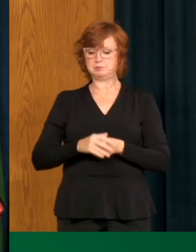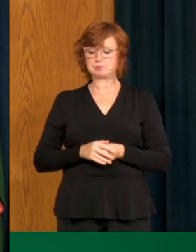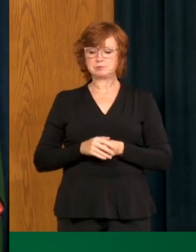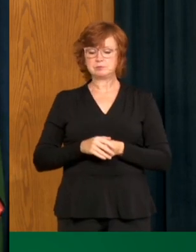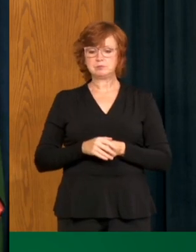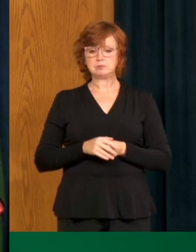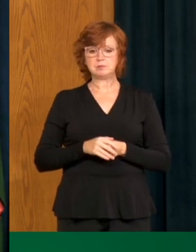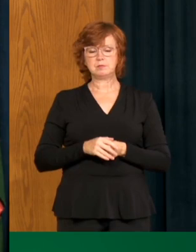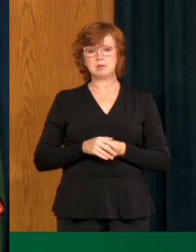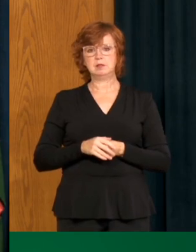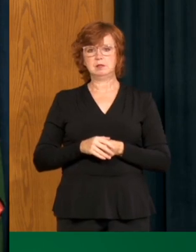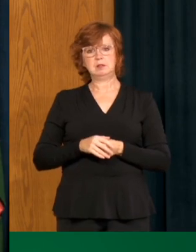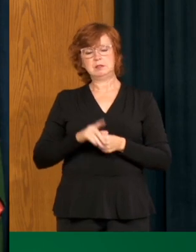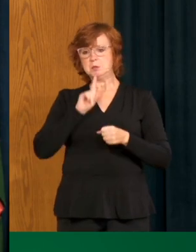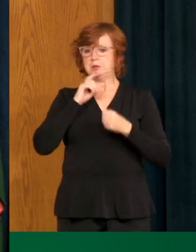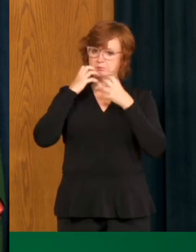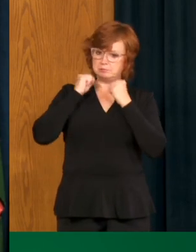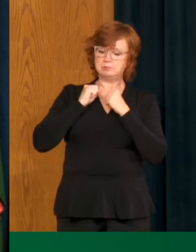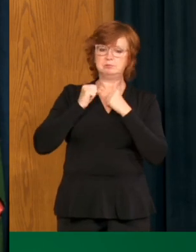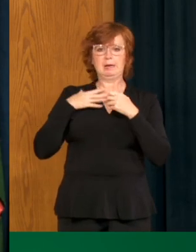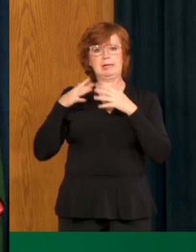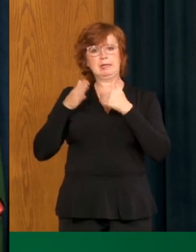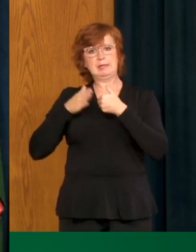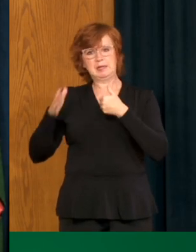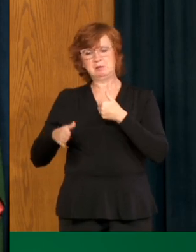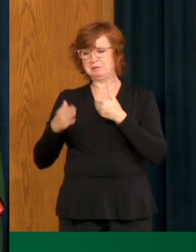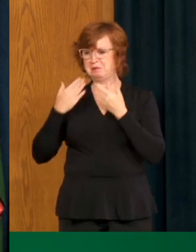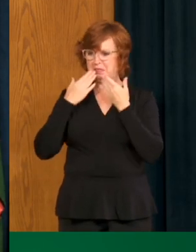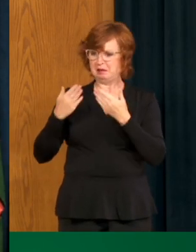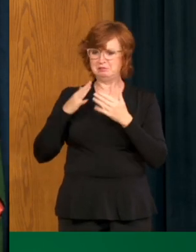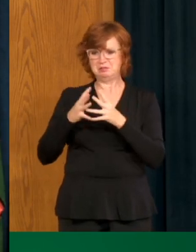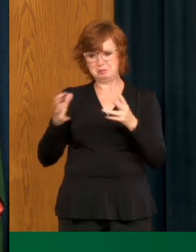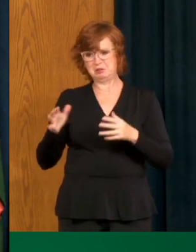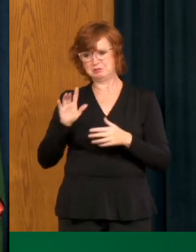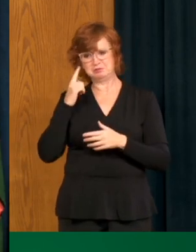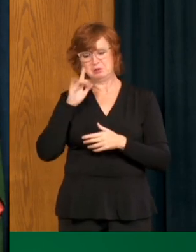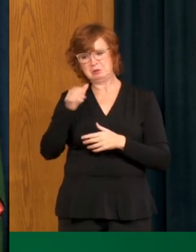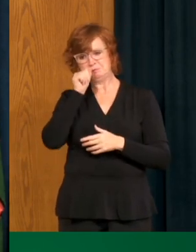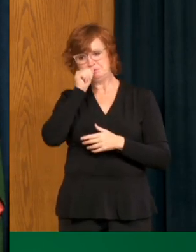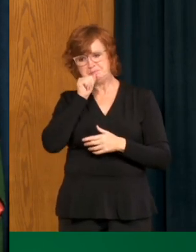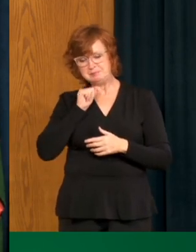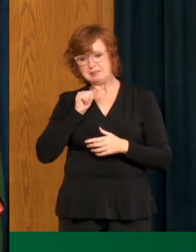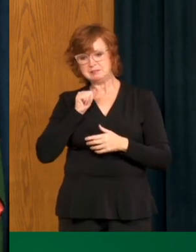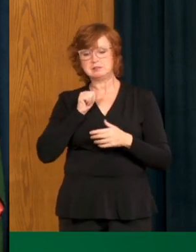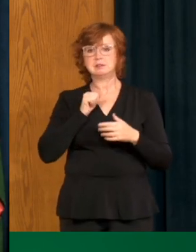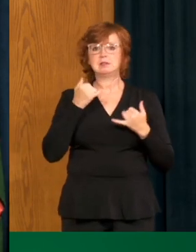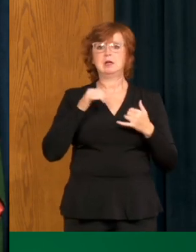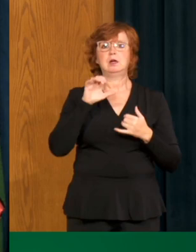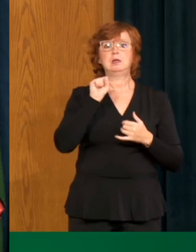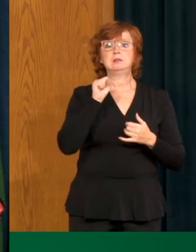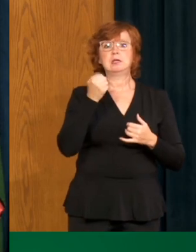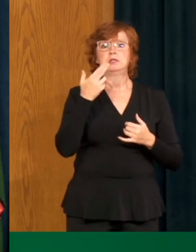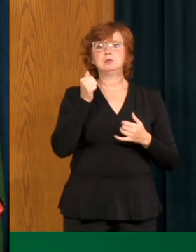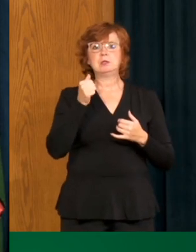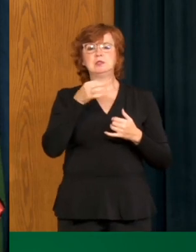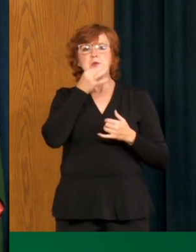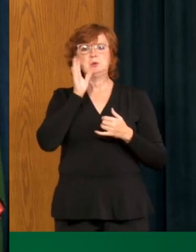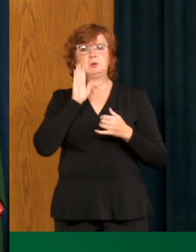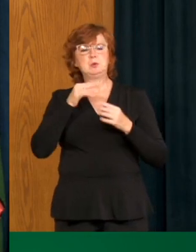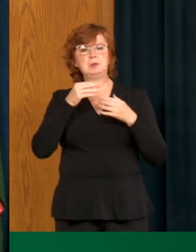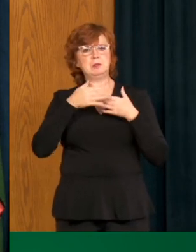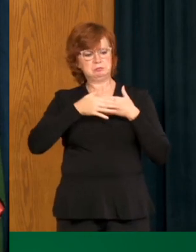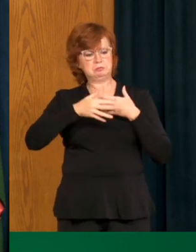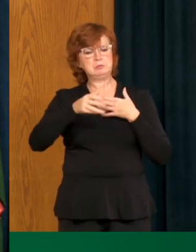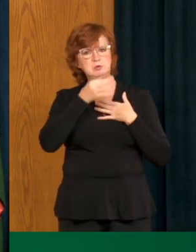protecting your neighbours. For that, again, I say thank you. In the coming days, the Saskatchewan Health Authority will be visiting